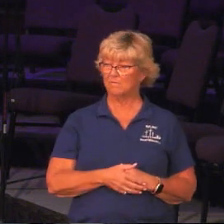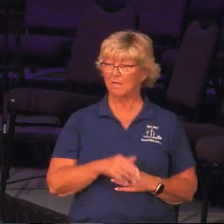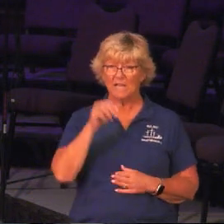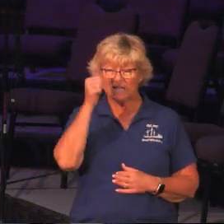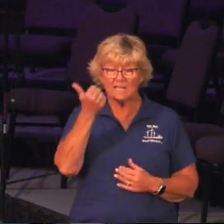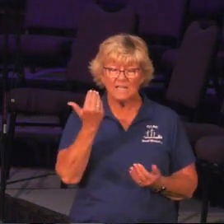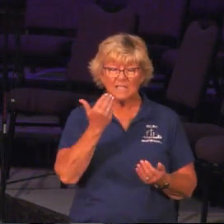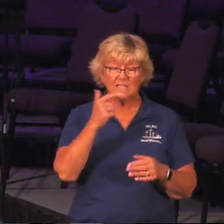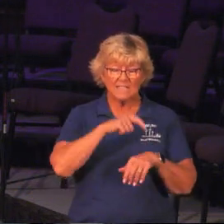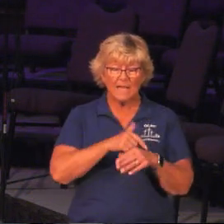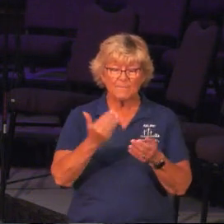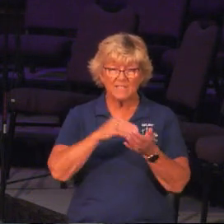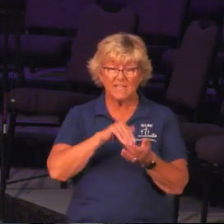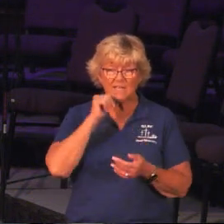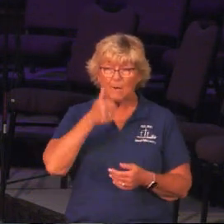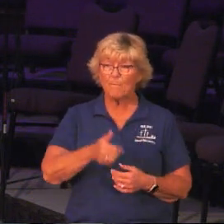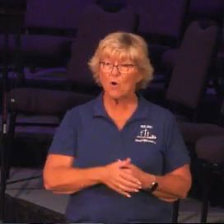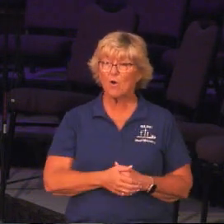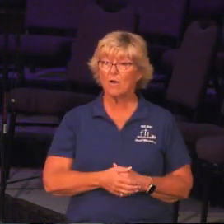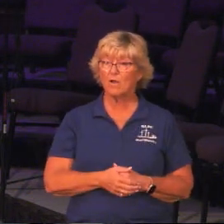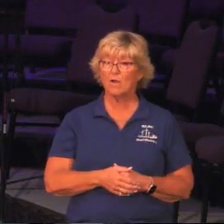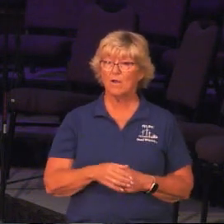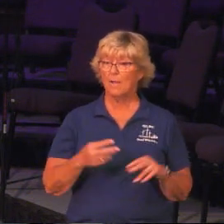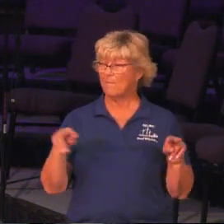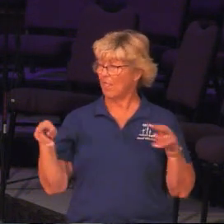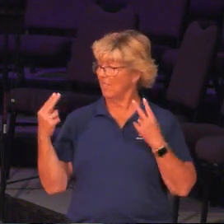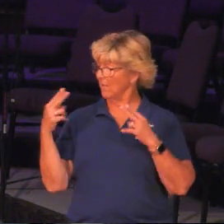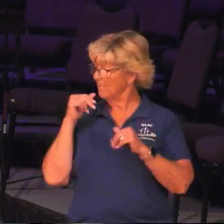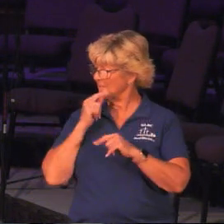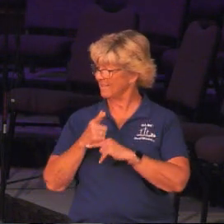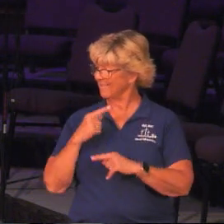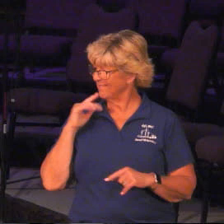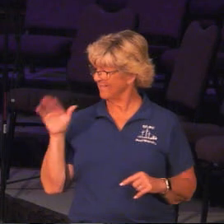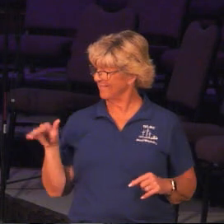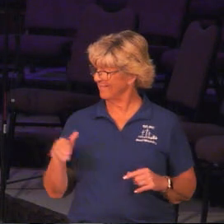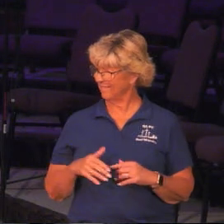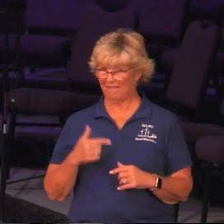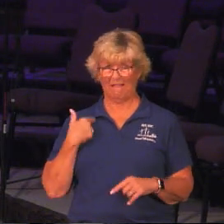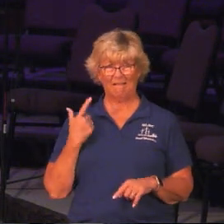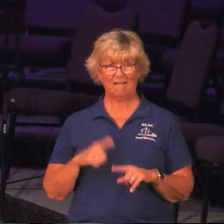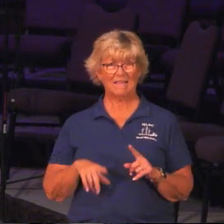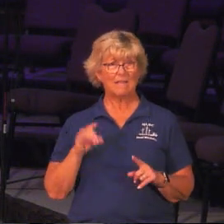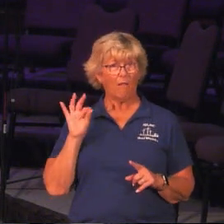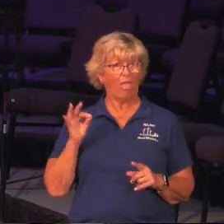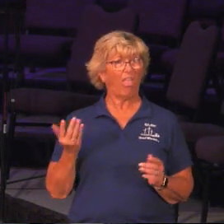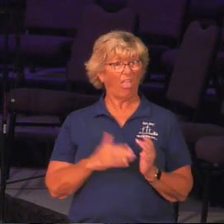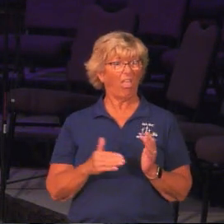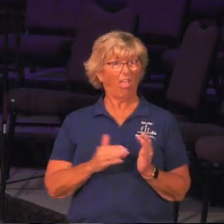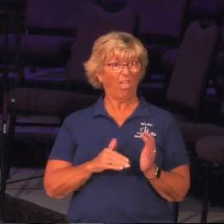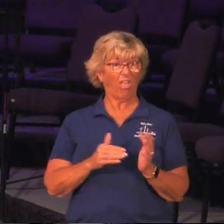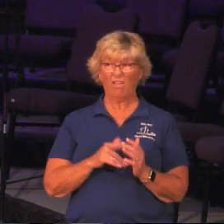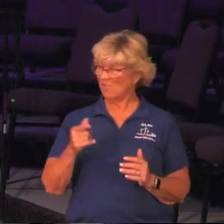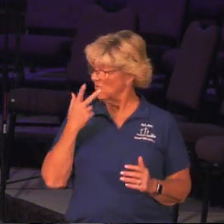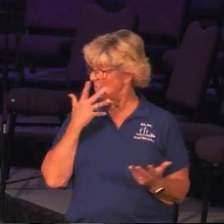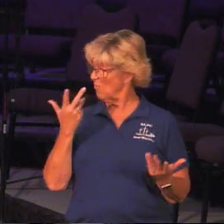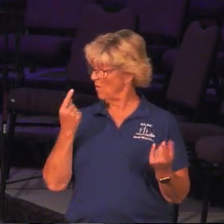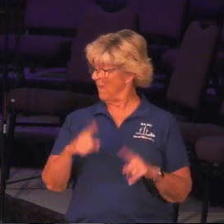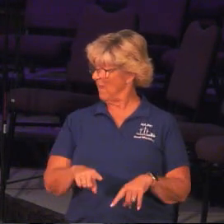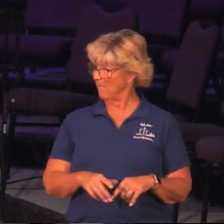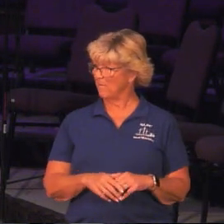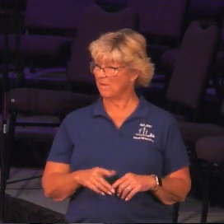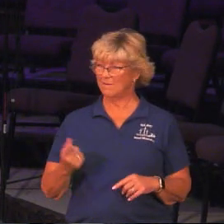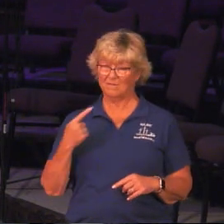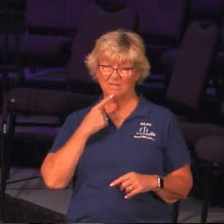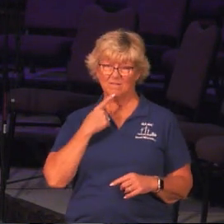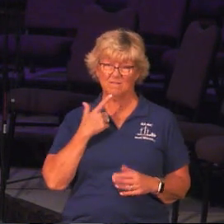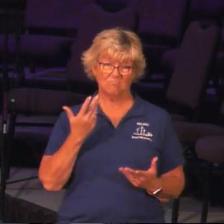10 more times tomorrow. So I'm looking at my sister, and I'm going, sis, I can't do that again. Did you see what happened? And